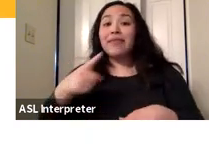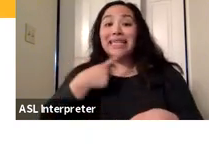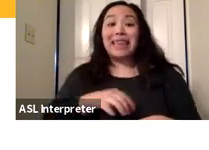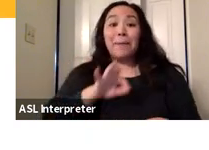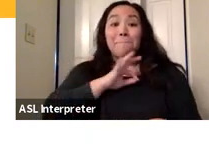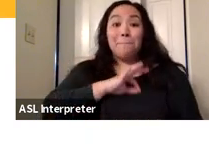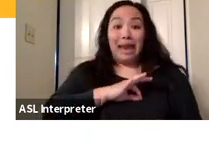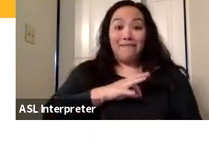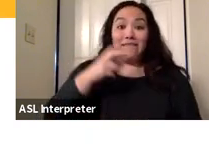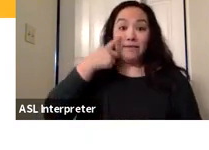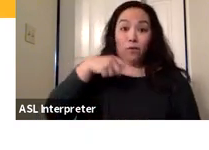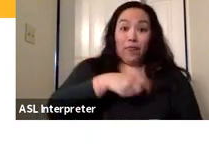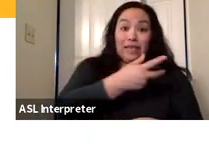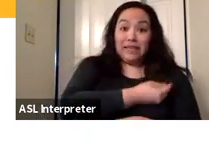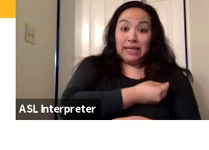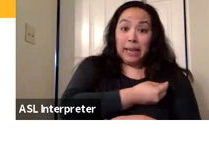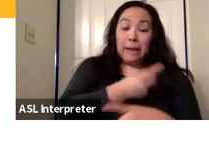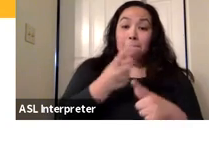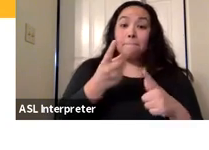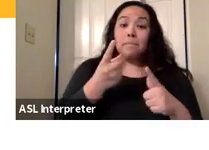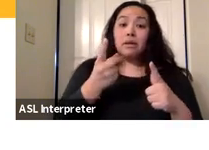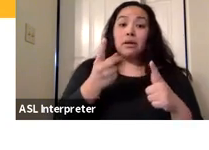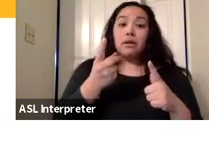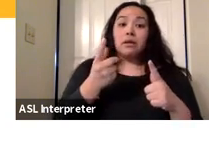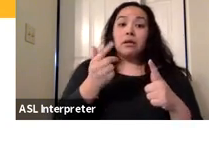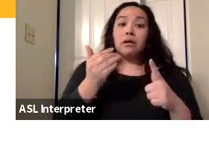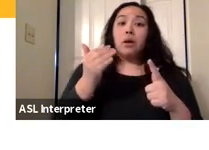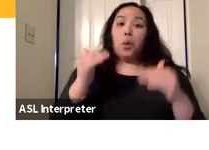of this vaccine far outweighed the risks.